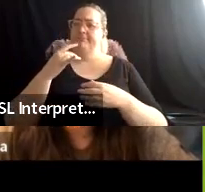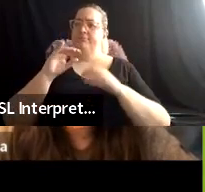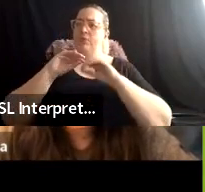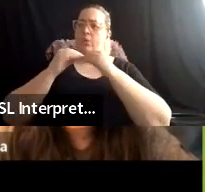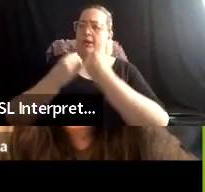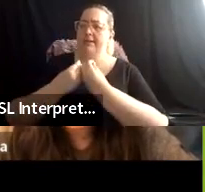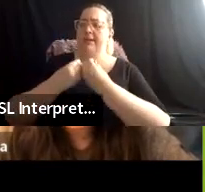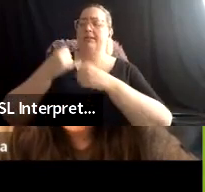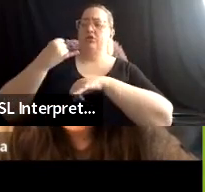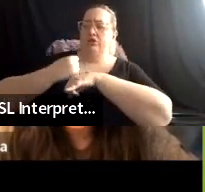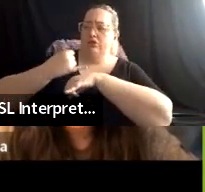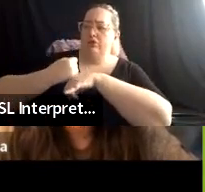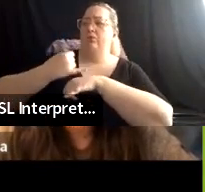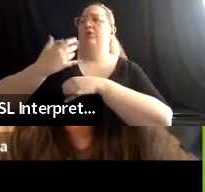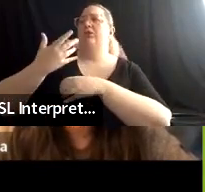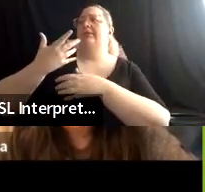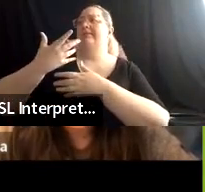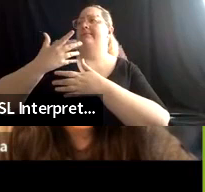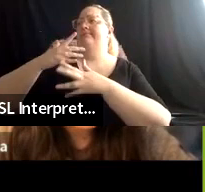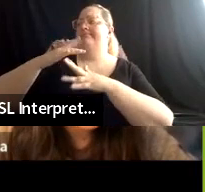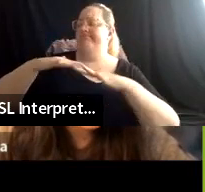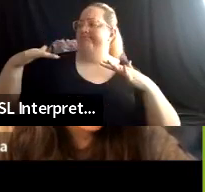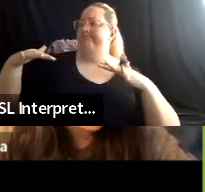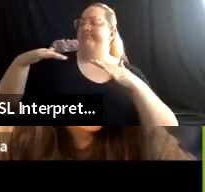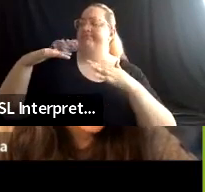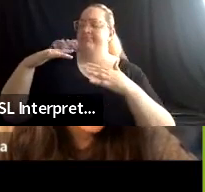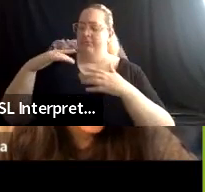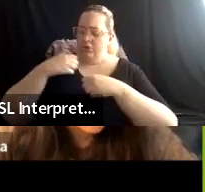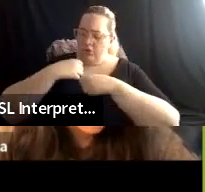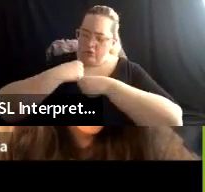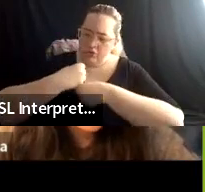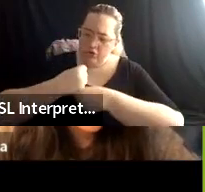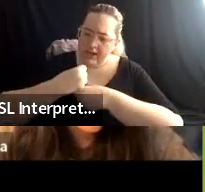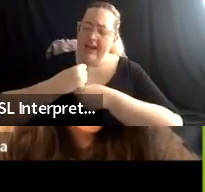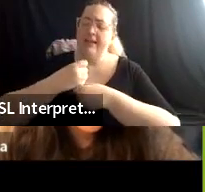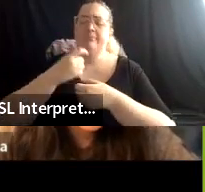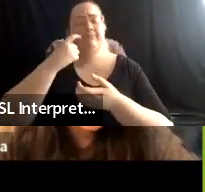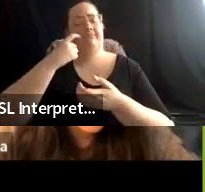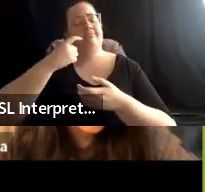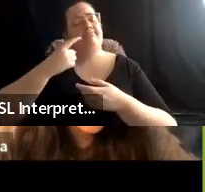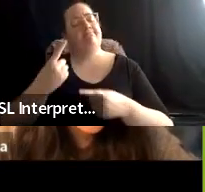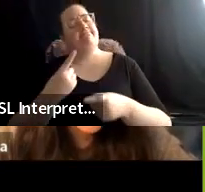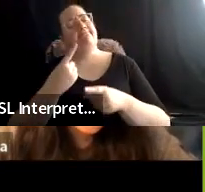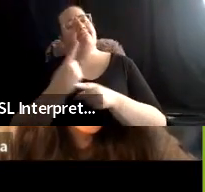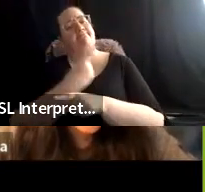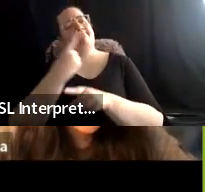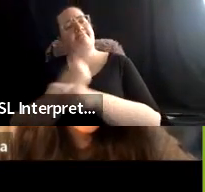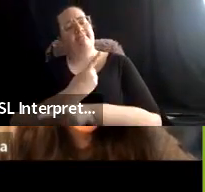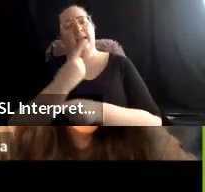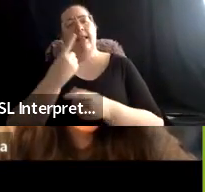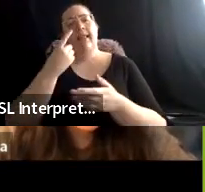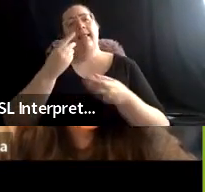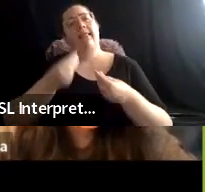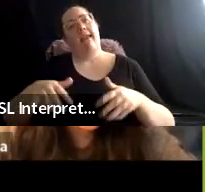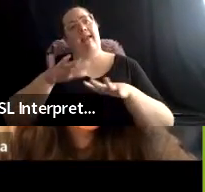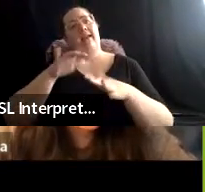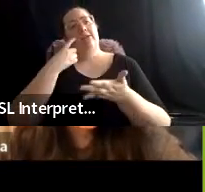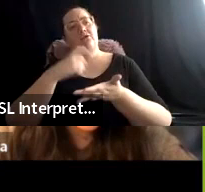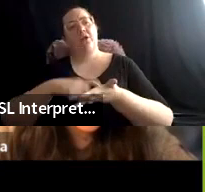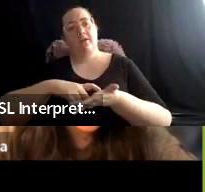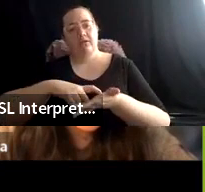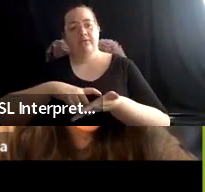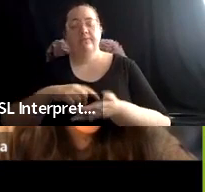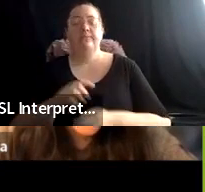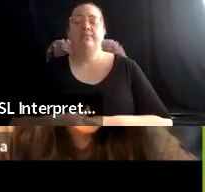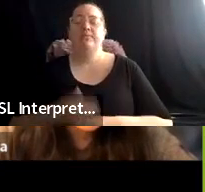to, um, to create effective land acknowledgements. Um, and so we kind of came together to try